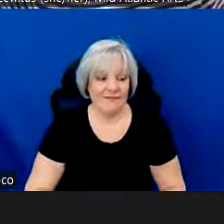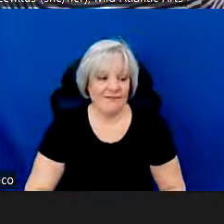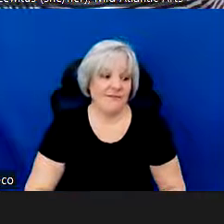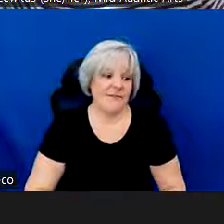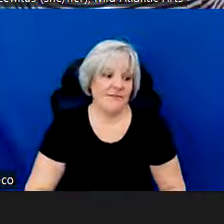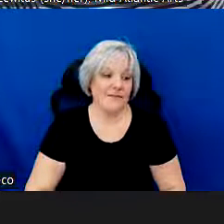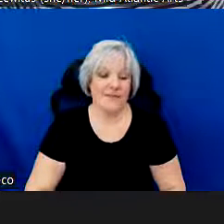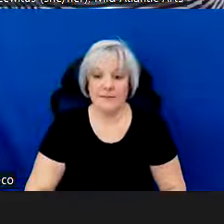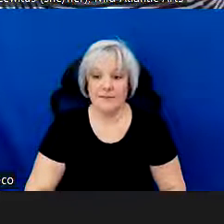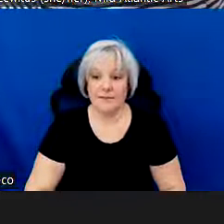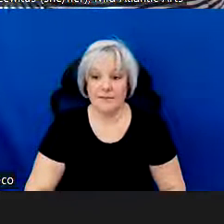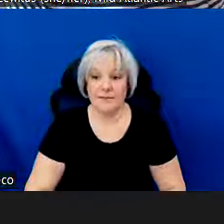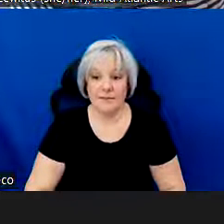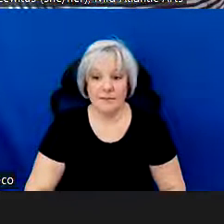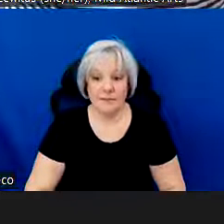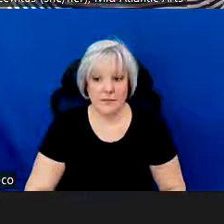All right.